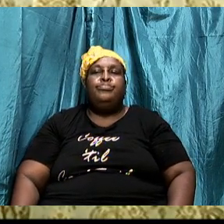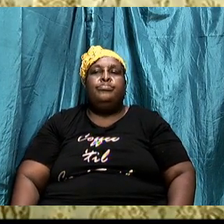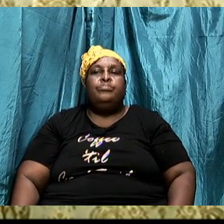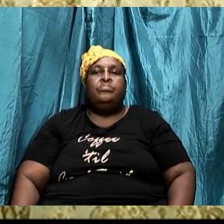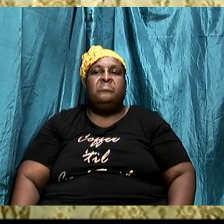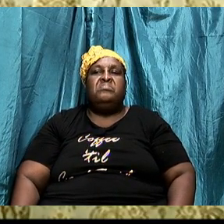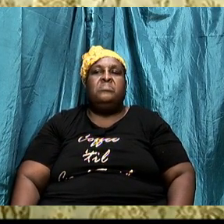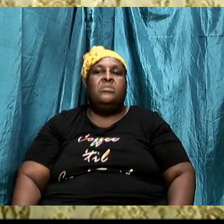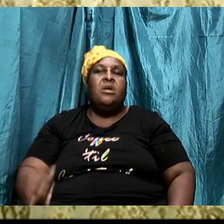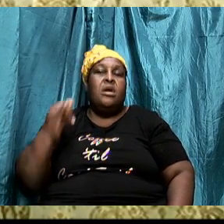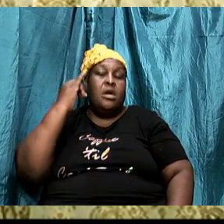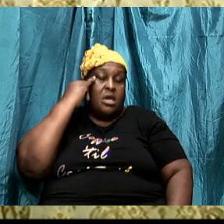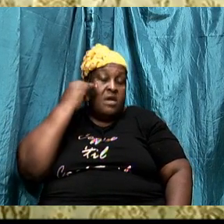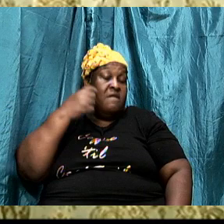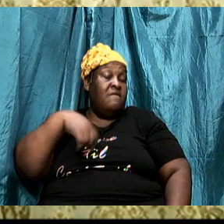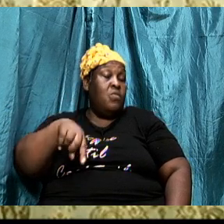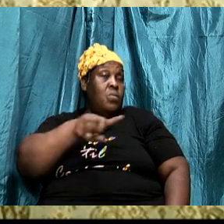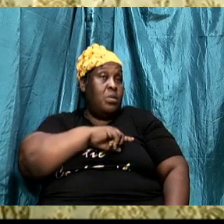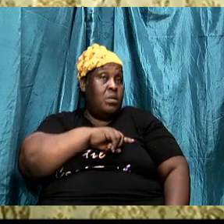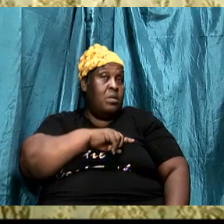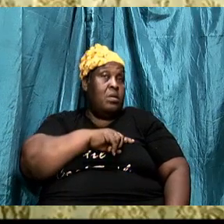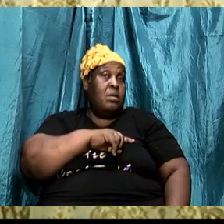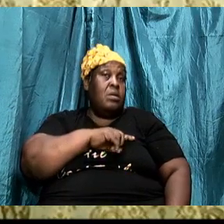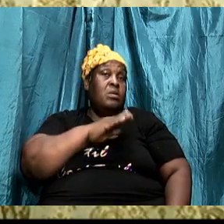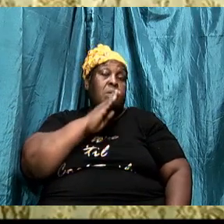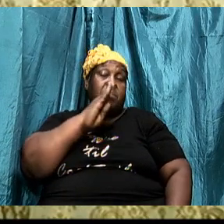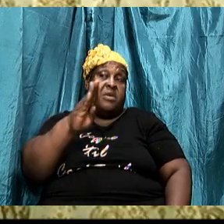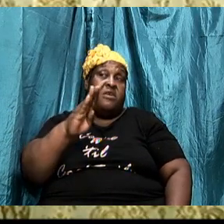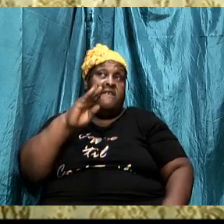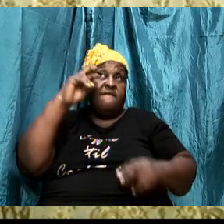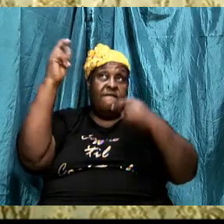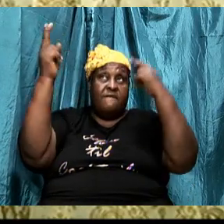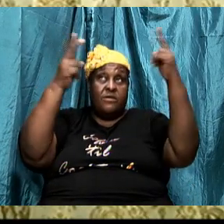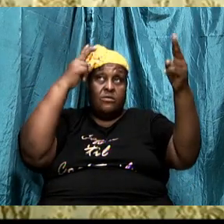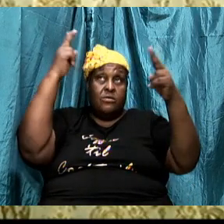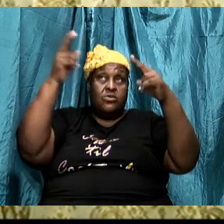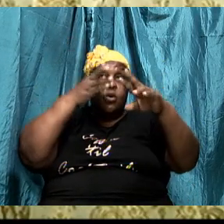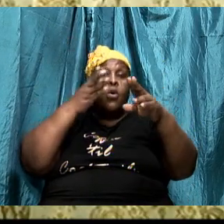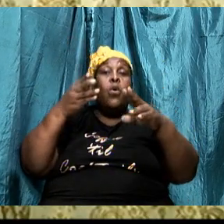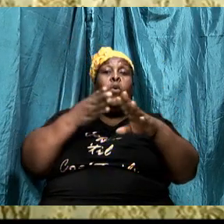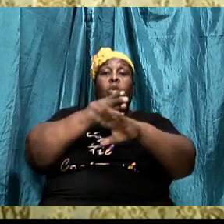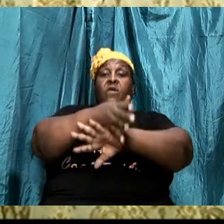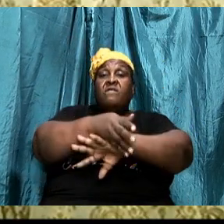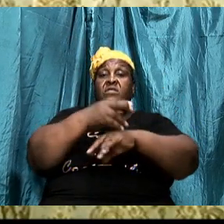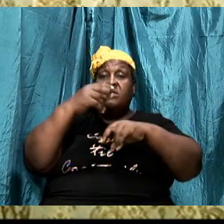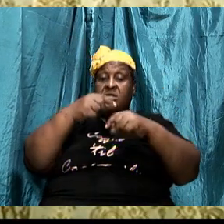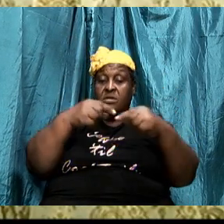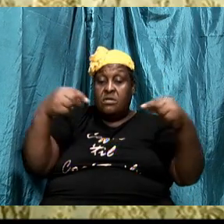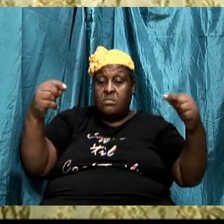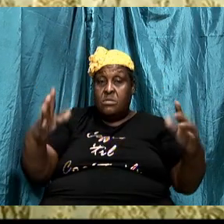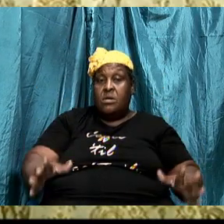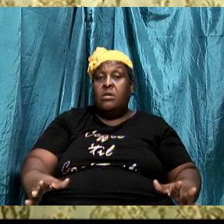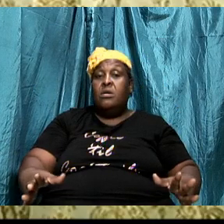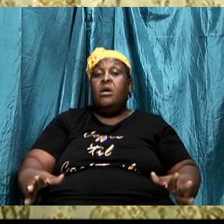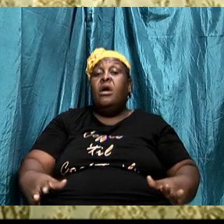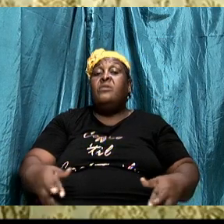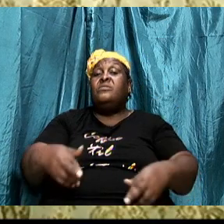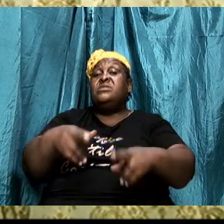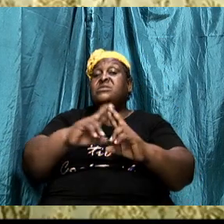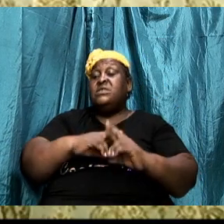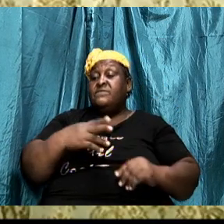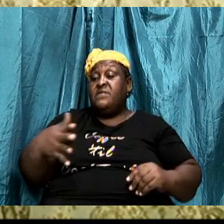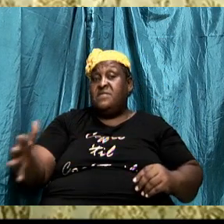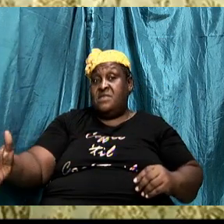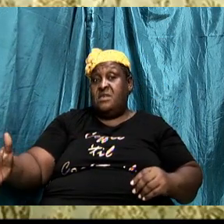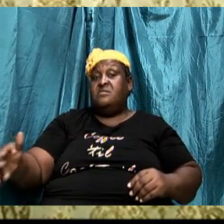If we are going to be victorious over the adversary, if we are going to achieve the things that God has set out for